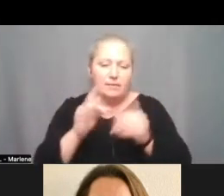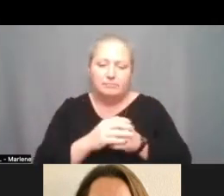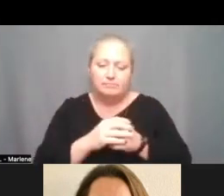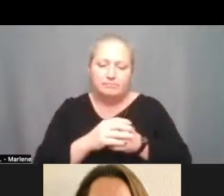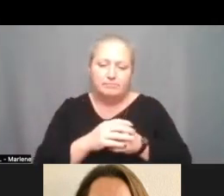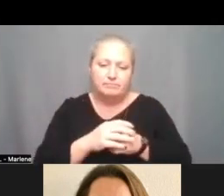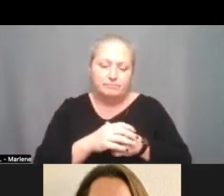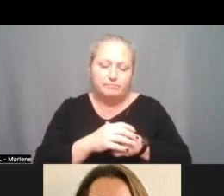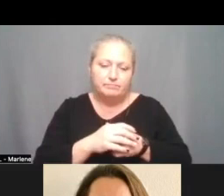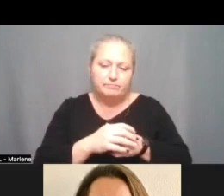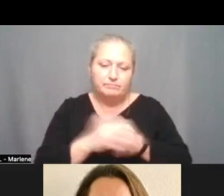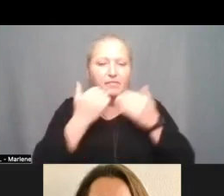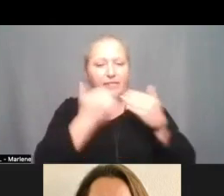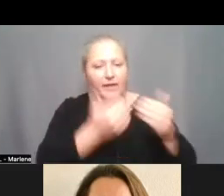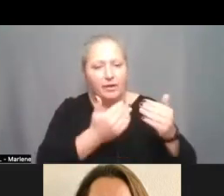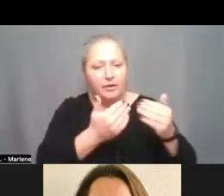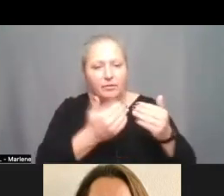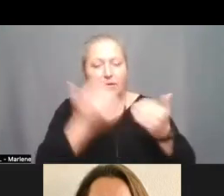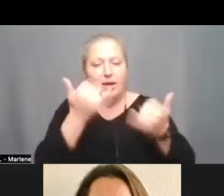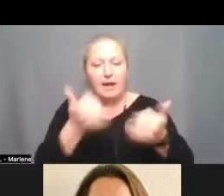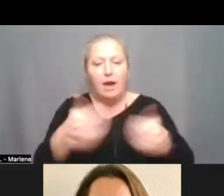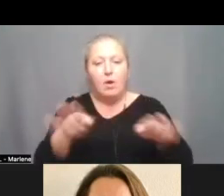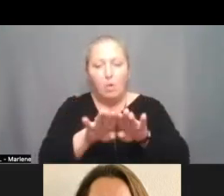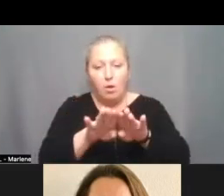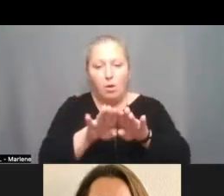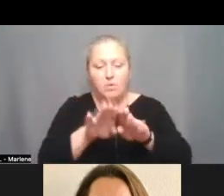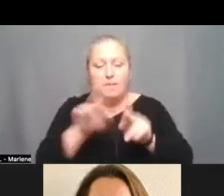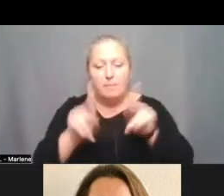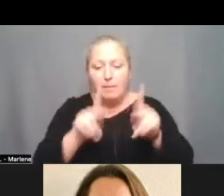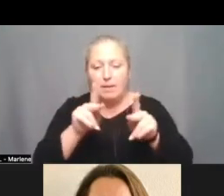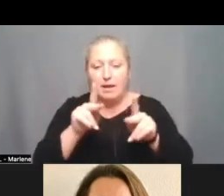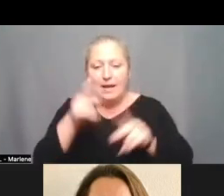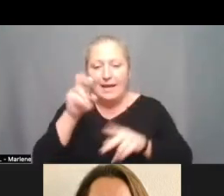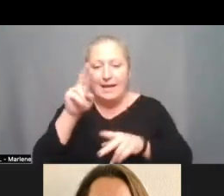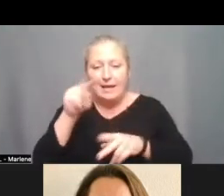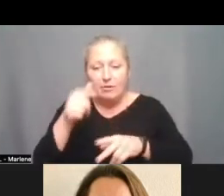Thank you, we will close this public hearing at 714pm.